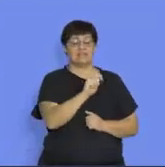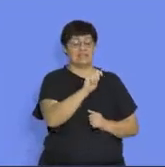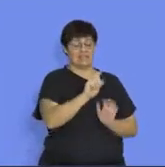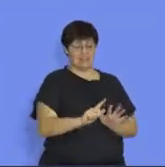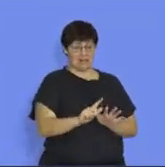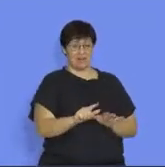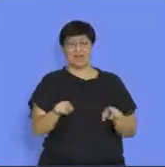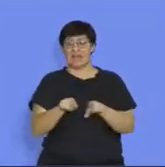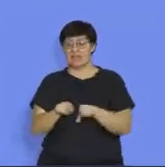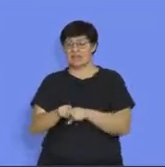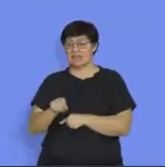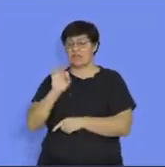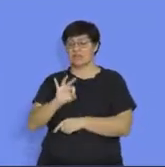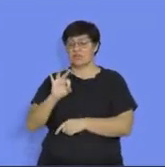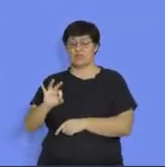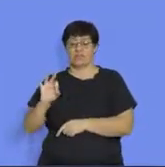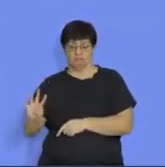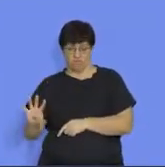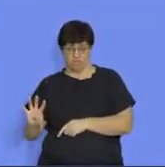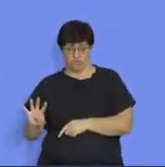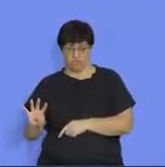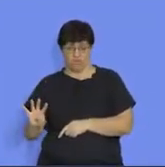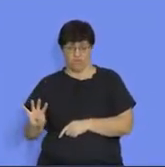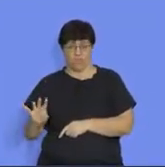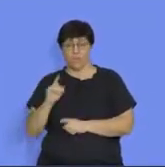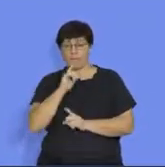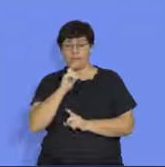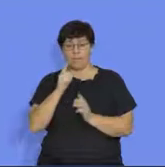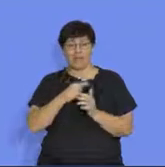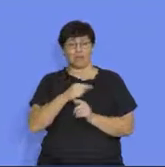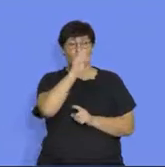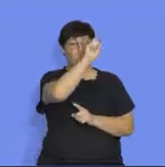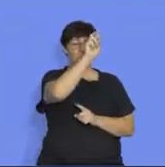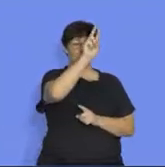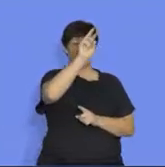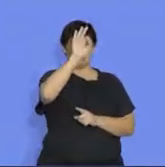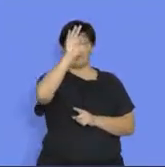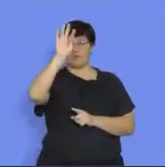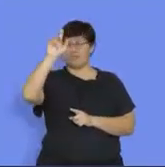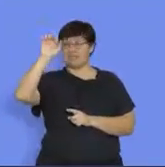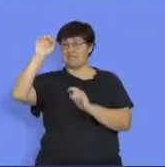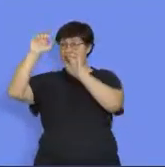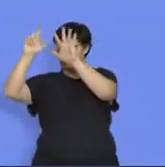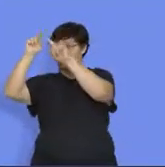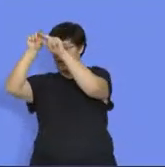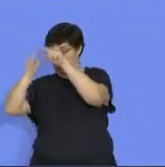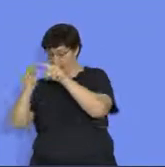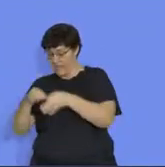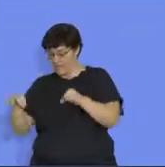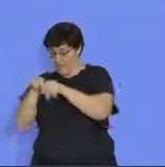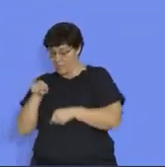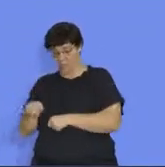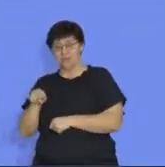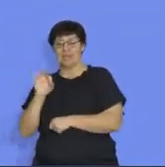T7 is equal to 334, that means that the value of the